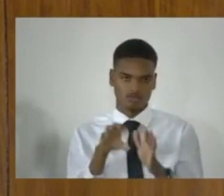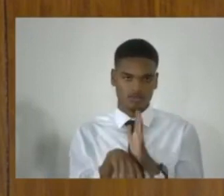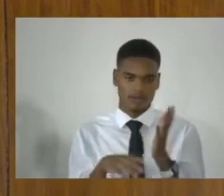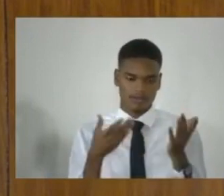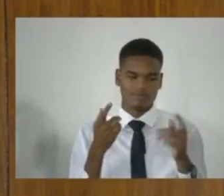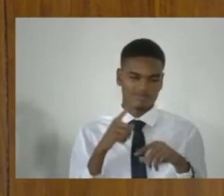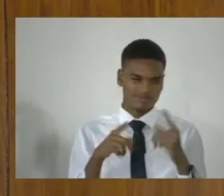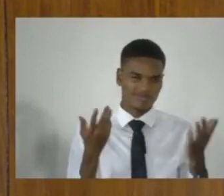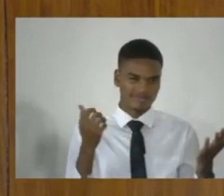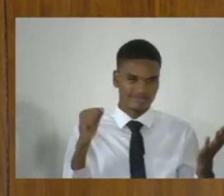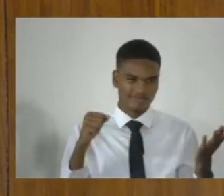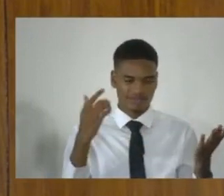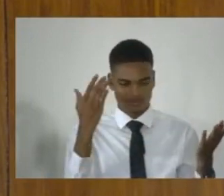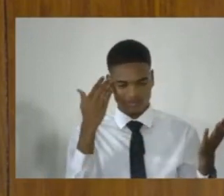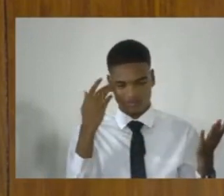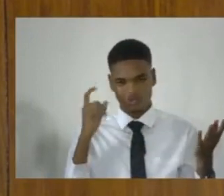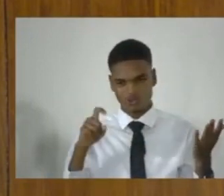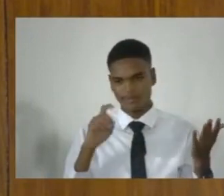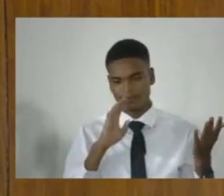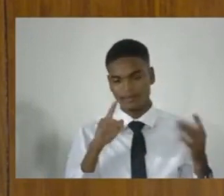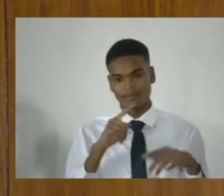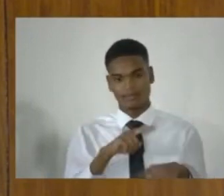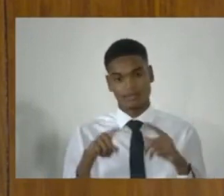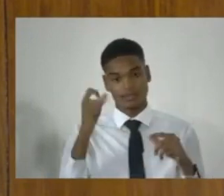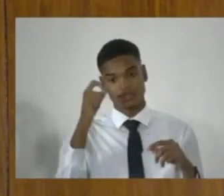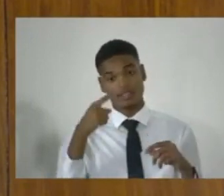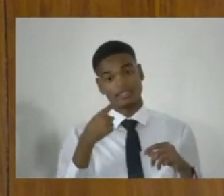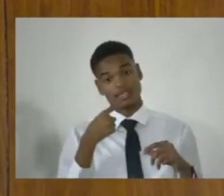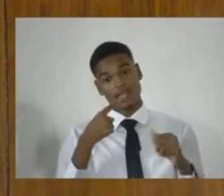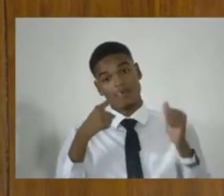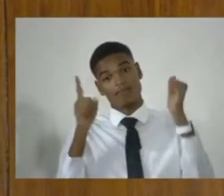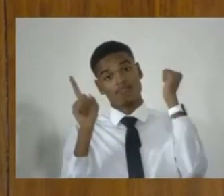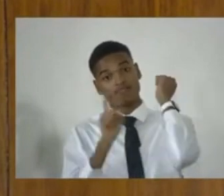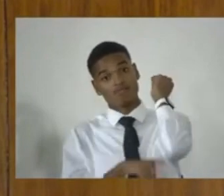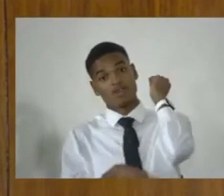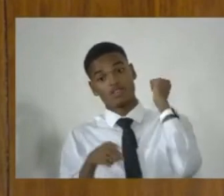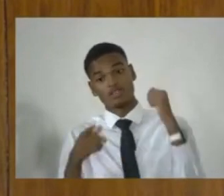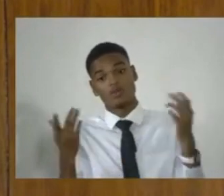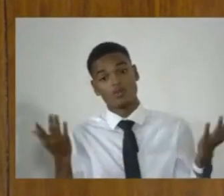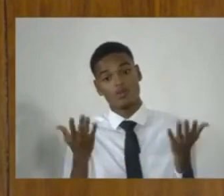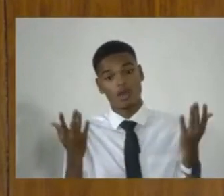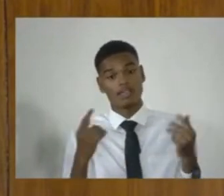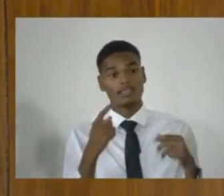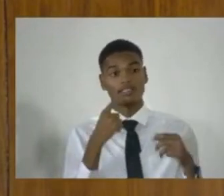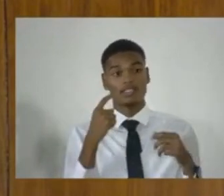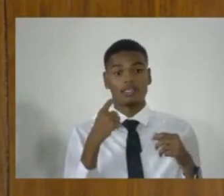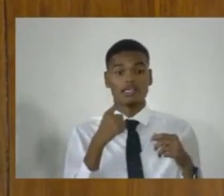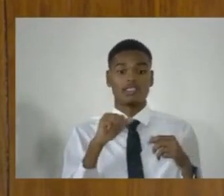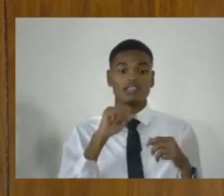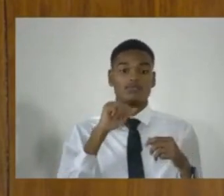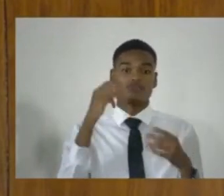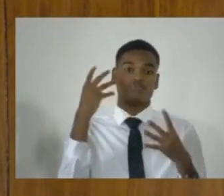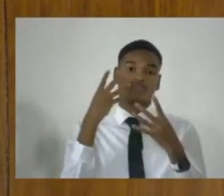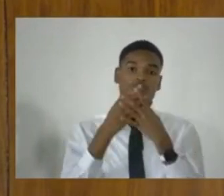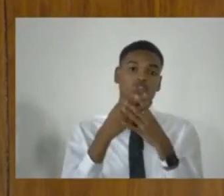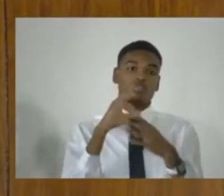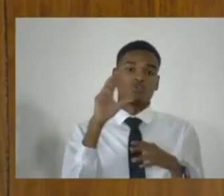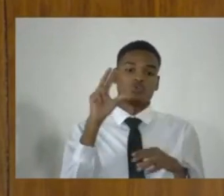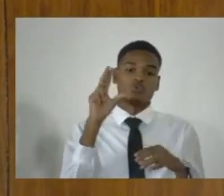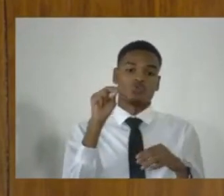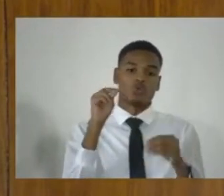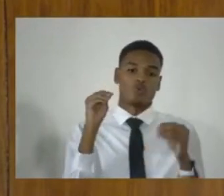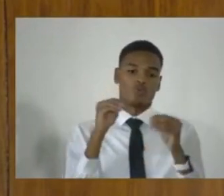But it goes on to say that the penalty for that is imprisonment of not less than 15 years, no more than